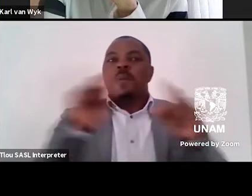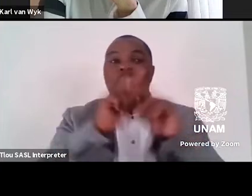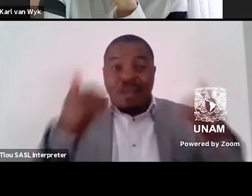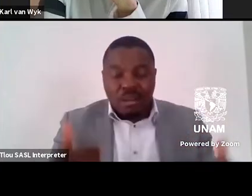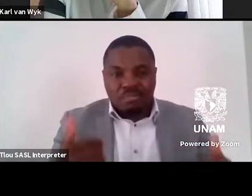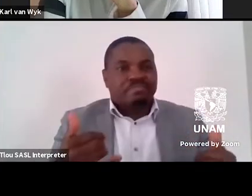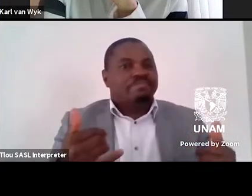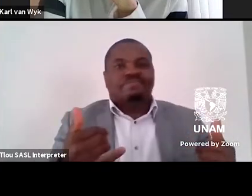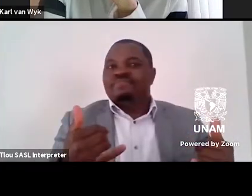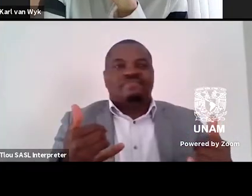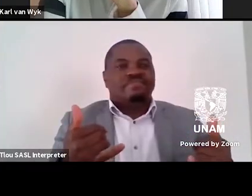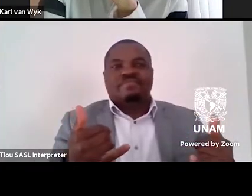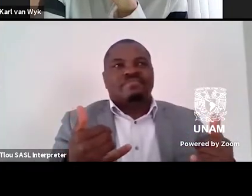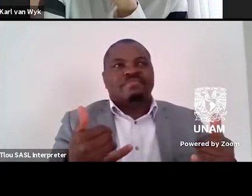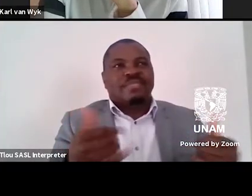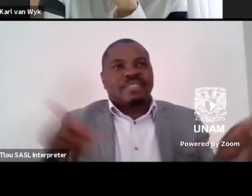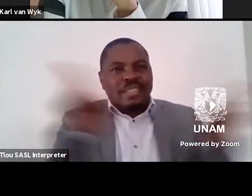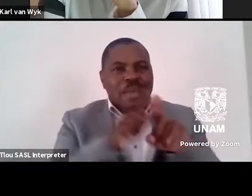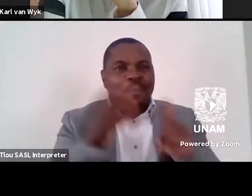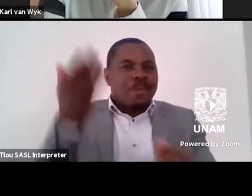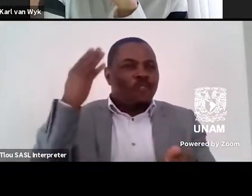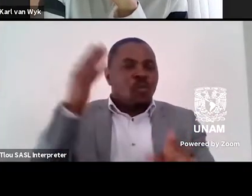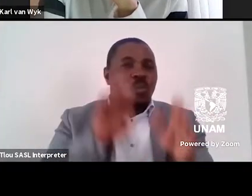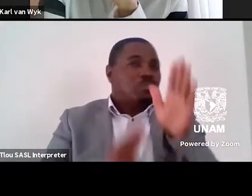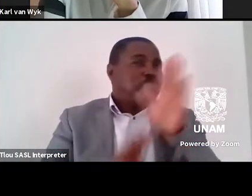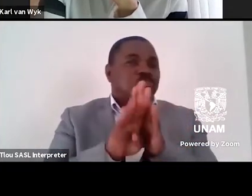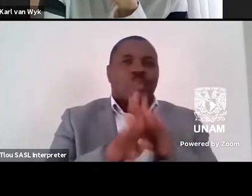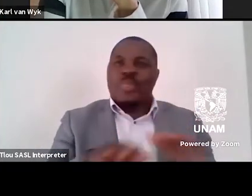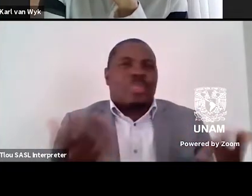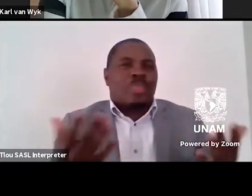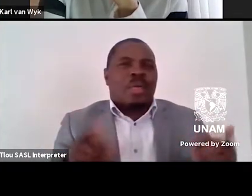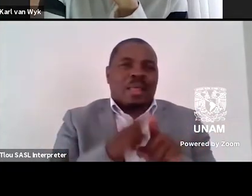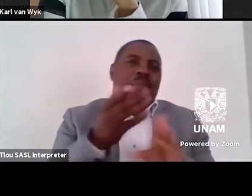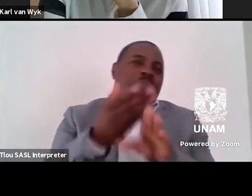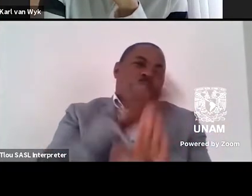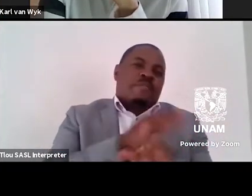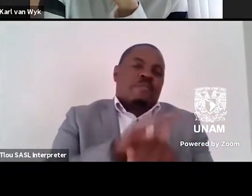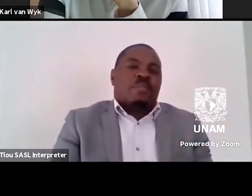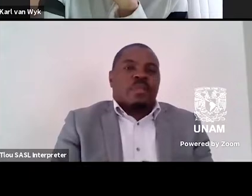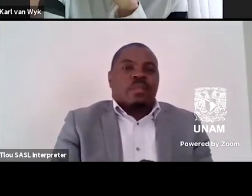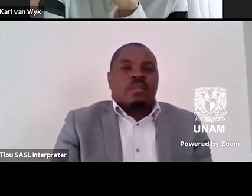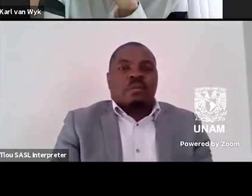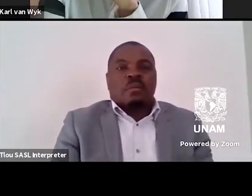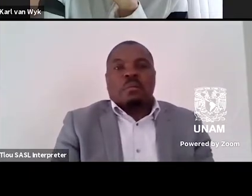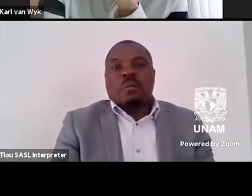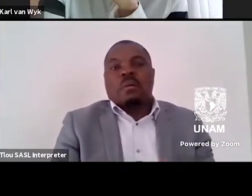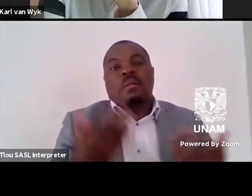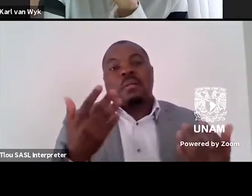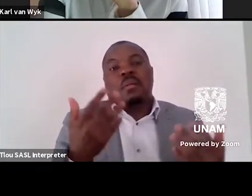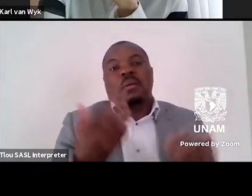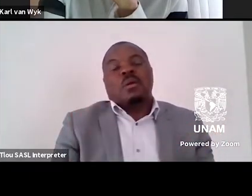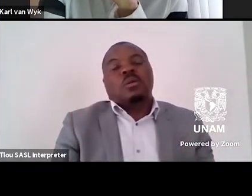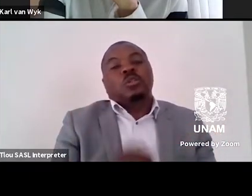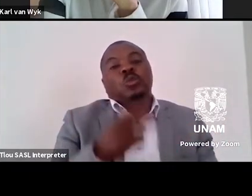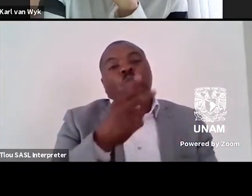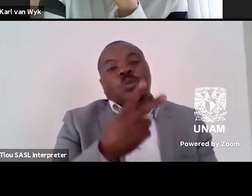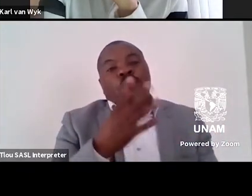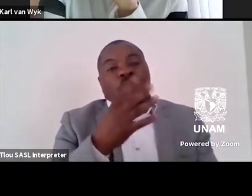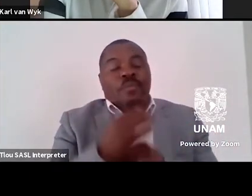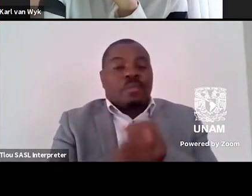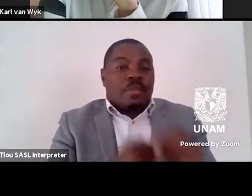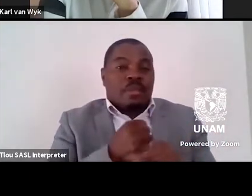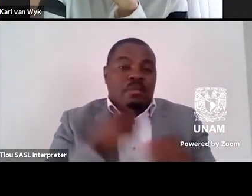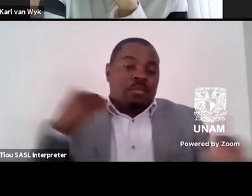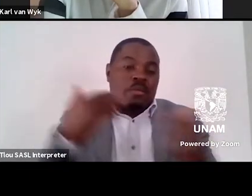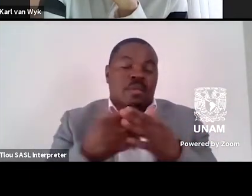occupied the same place in world literature as it used to. During the first years of the 21st century, it seemed that Roberto